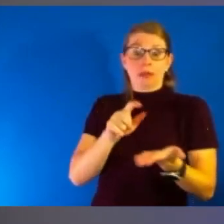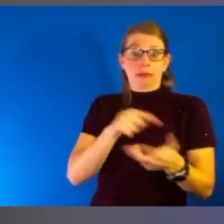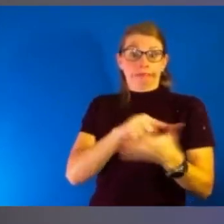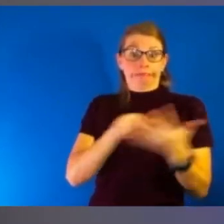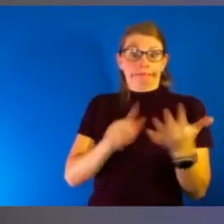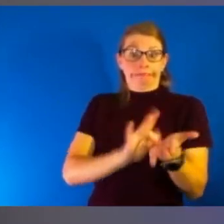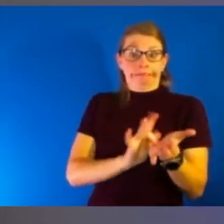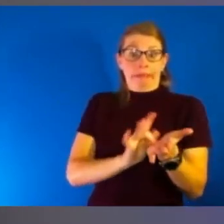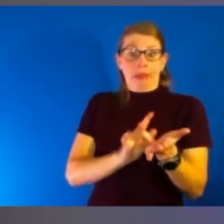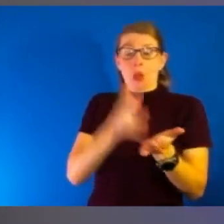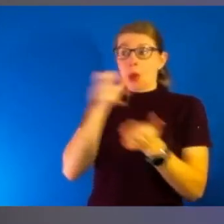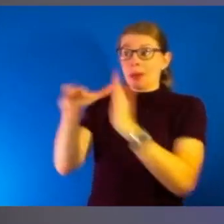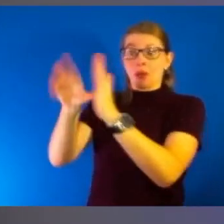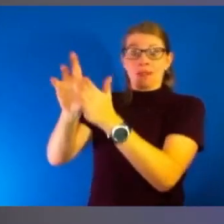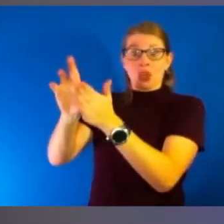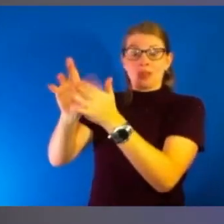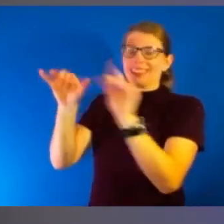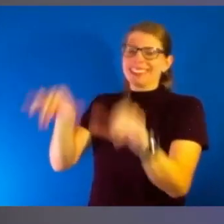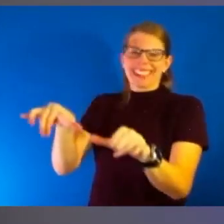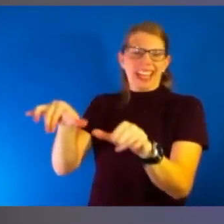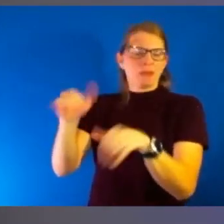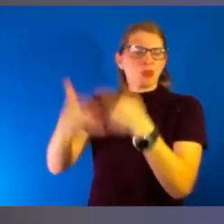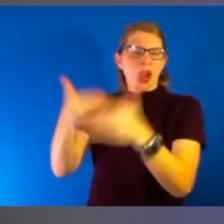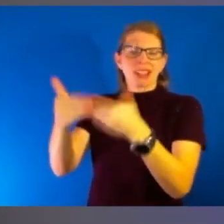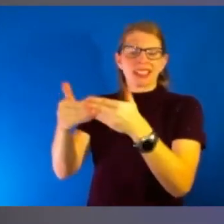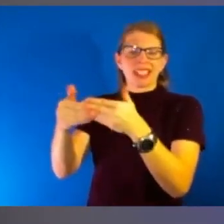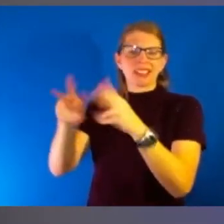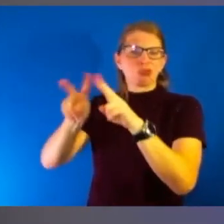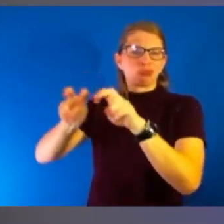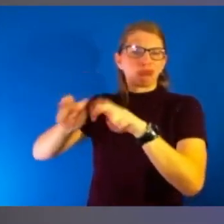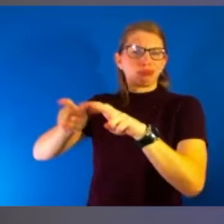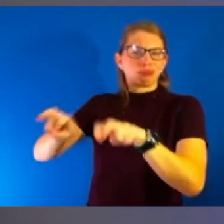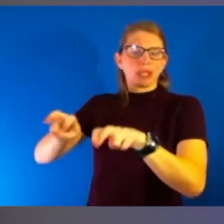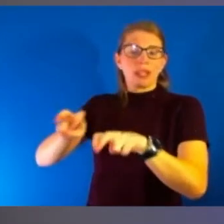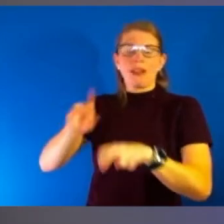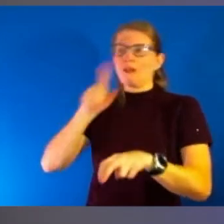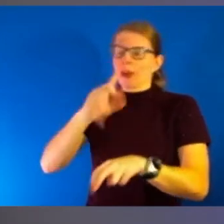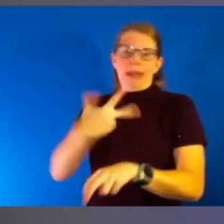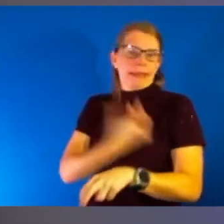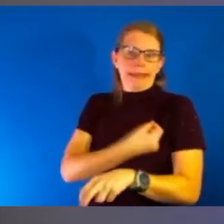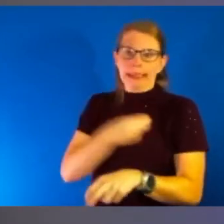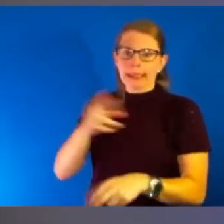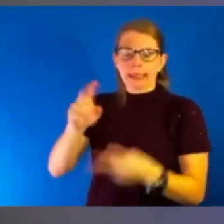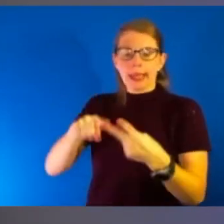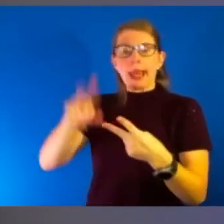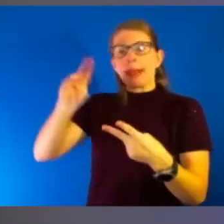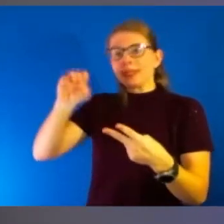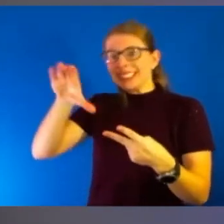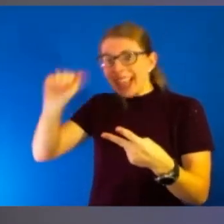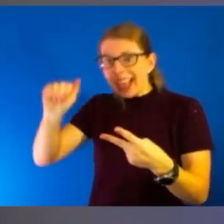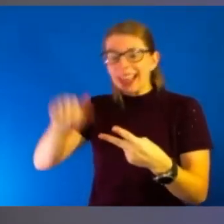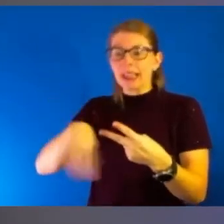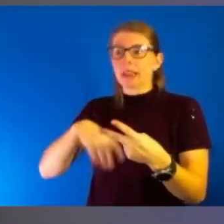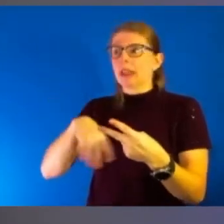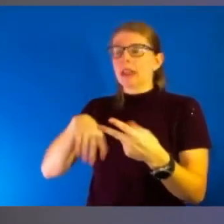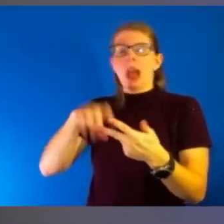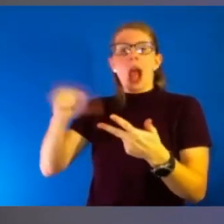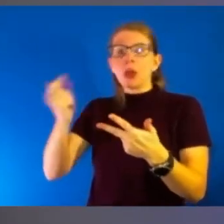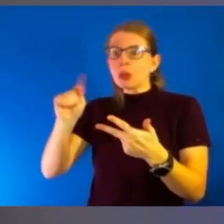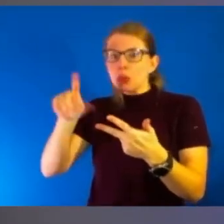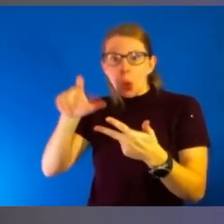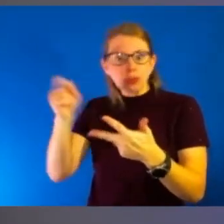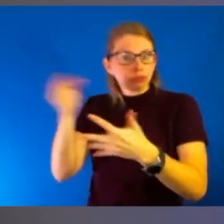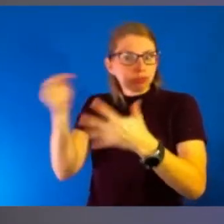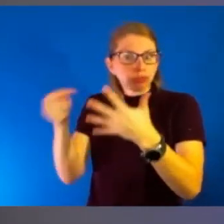be reviewed using the same process that we've reviewed vaccines and monoclonal antibodies and the other tools. So we